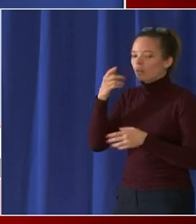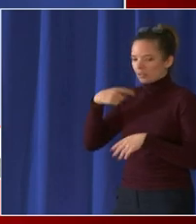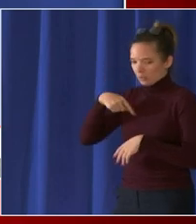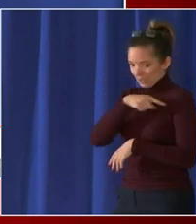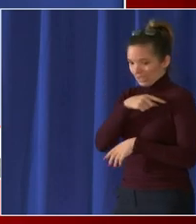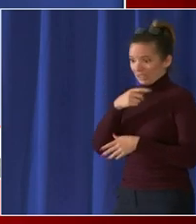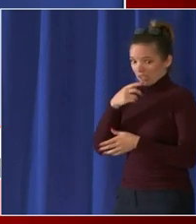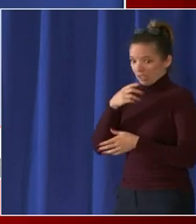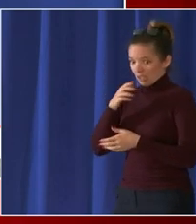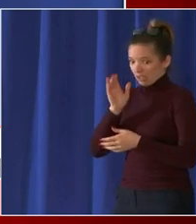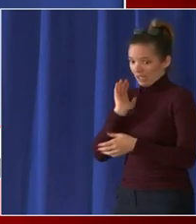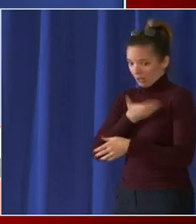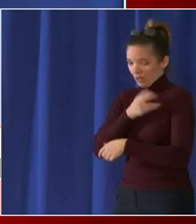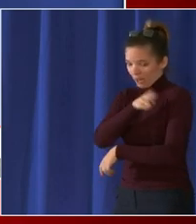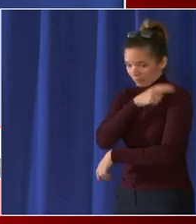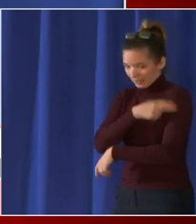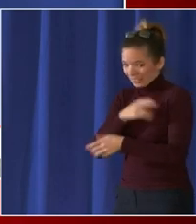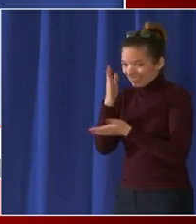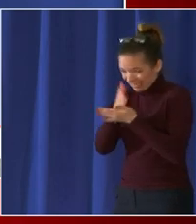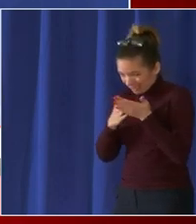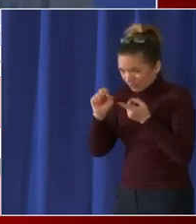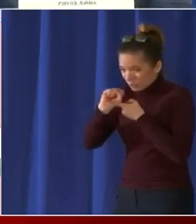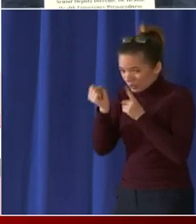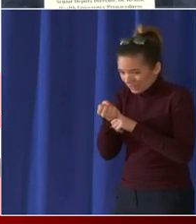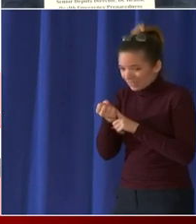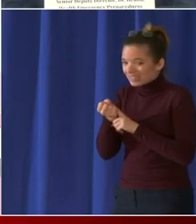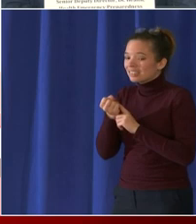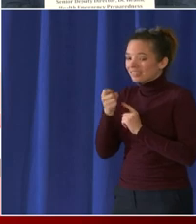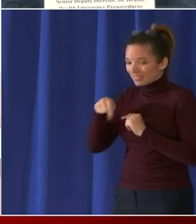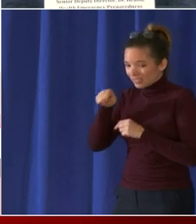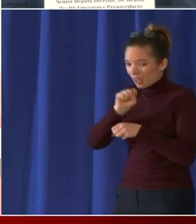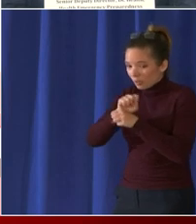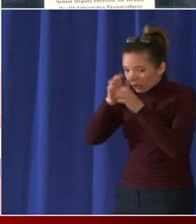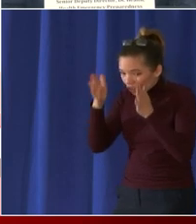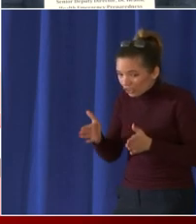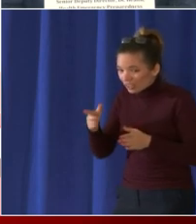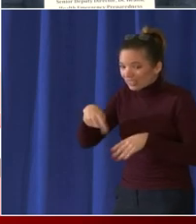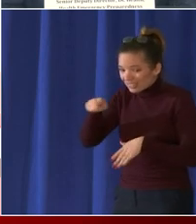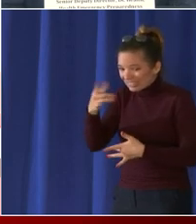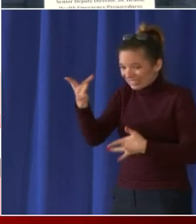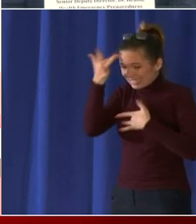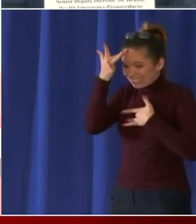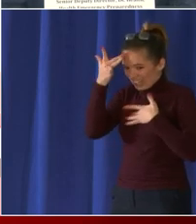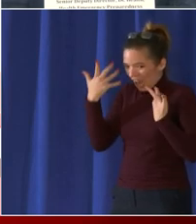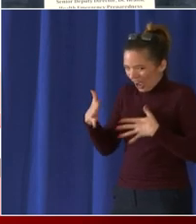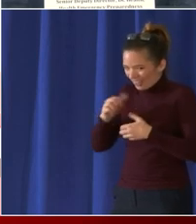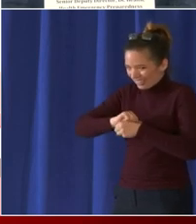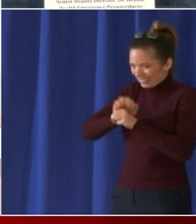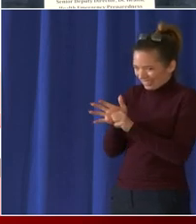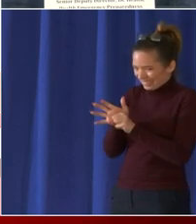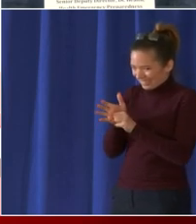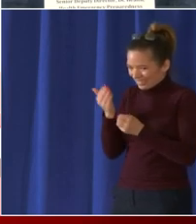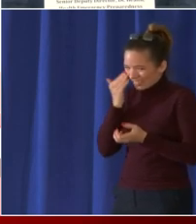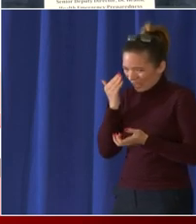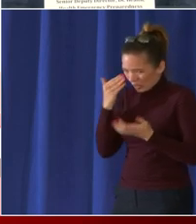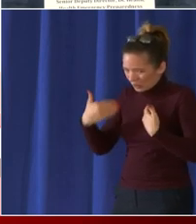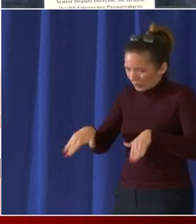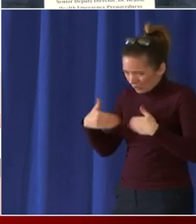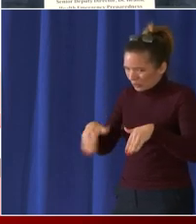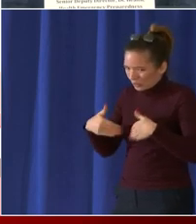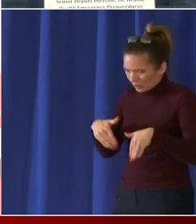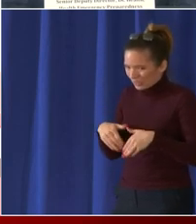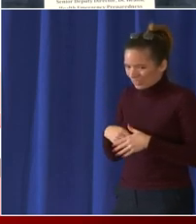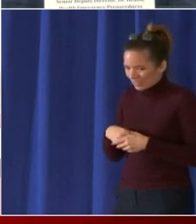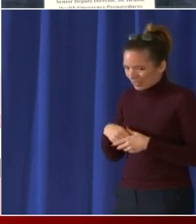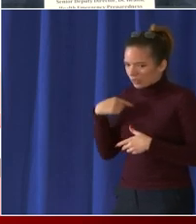uh becoming positive uh and so it's put strain on the hospitals our hospitals are doing well uh we're in daily communication